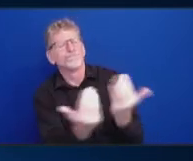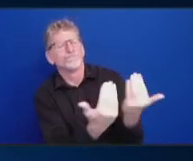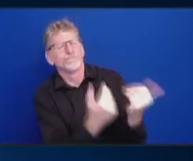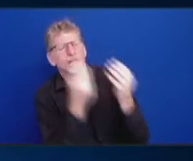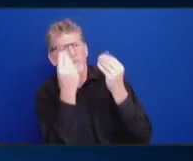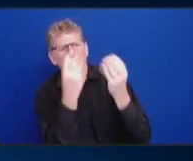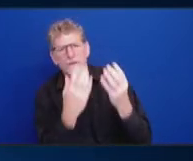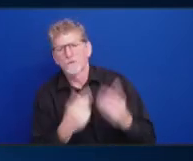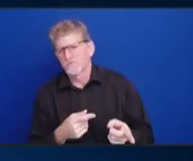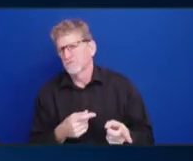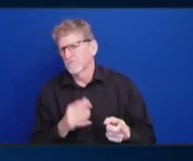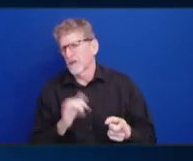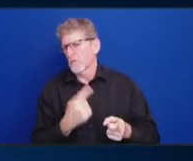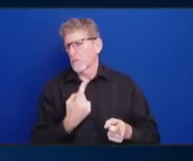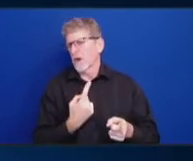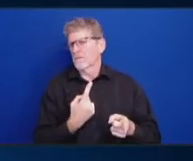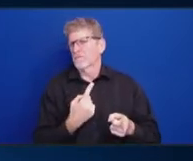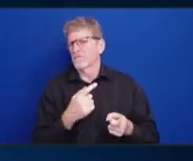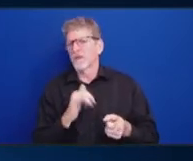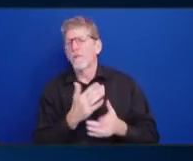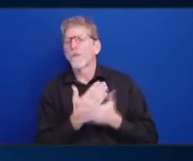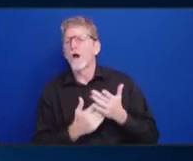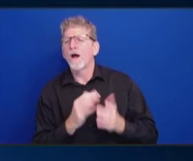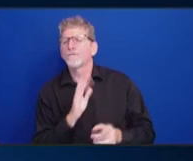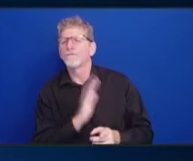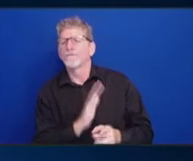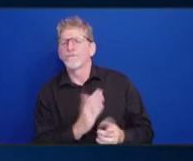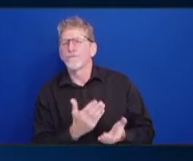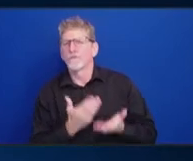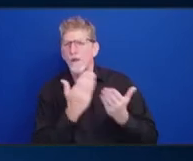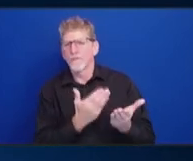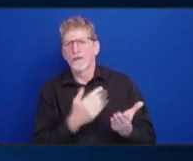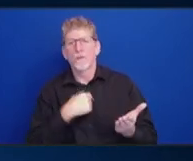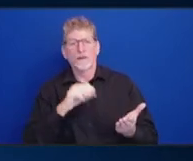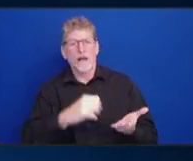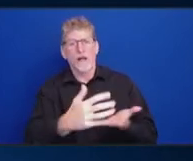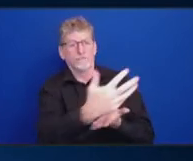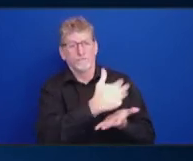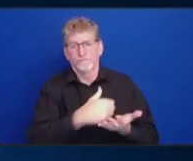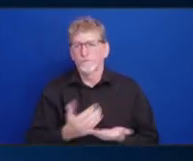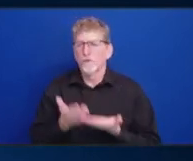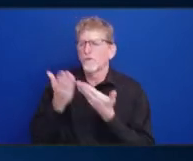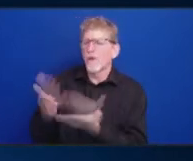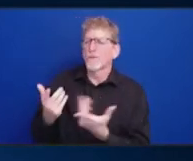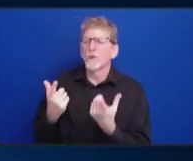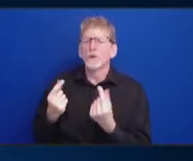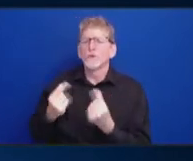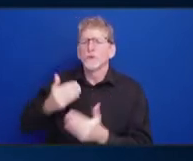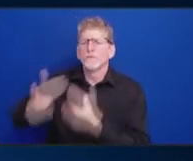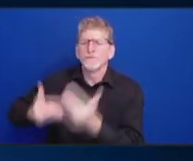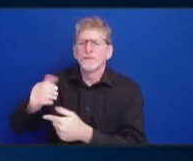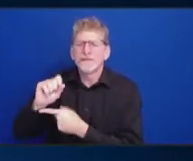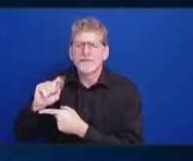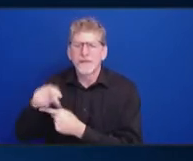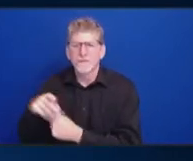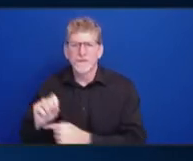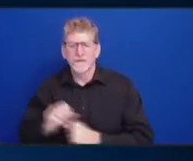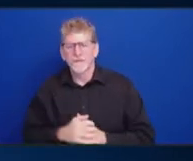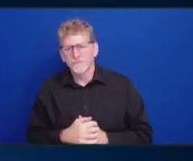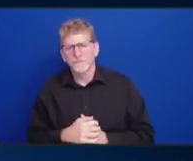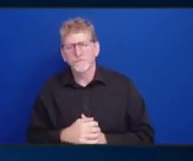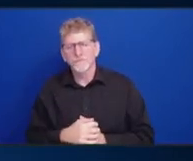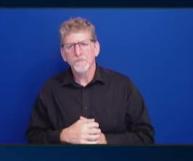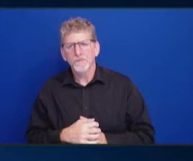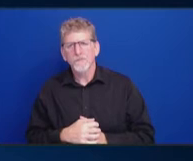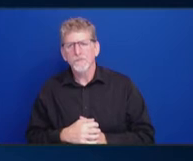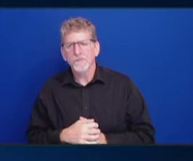this is certainly we can also recommend what are the next steps after you get these briefings. So, I think there's just even sometimes asking the questions